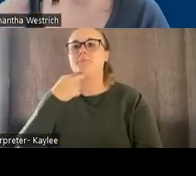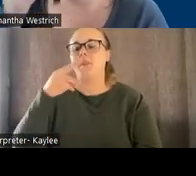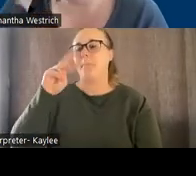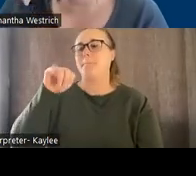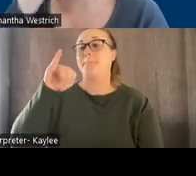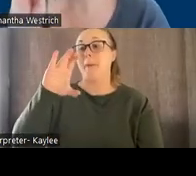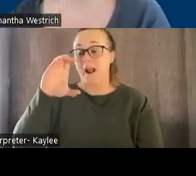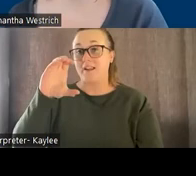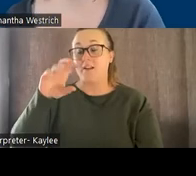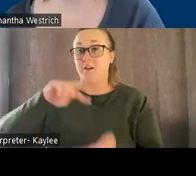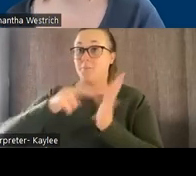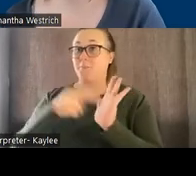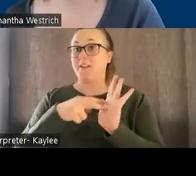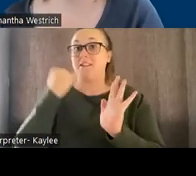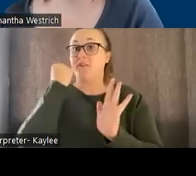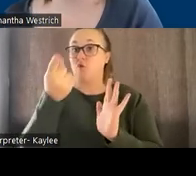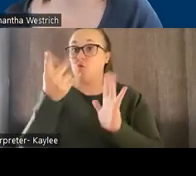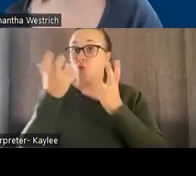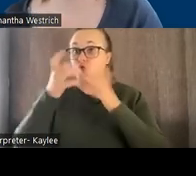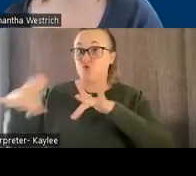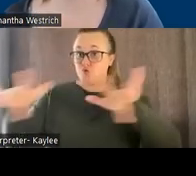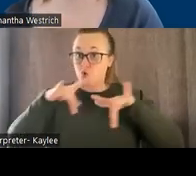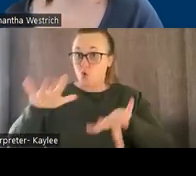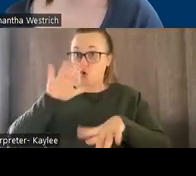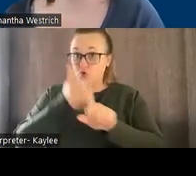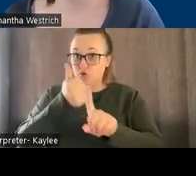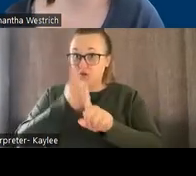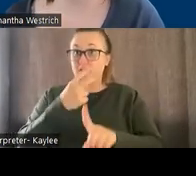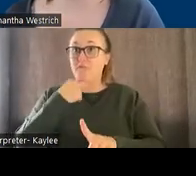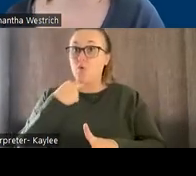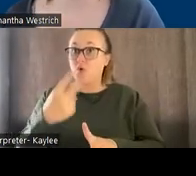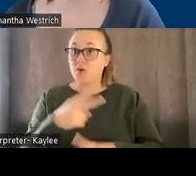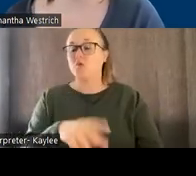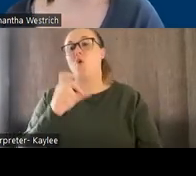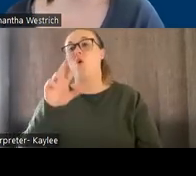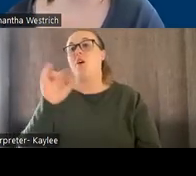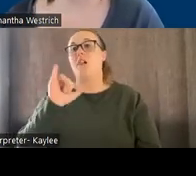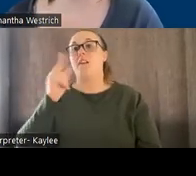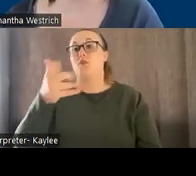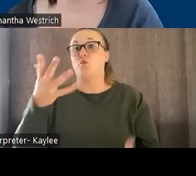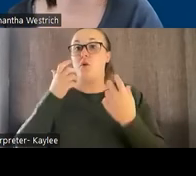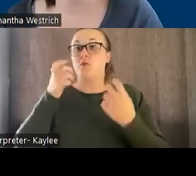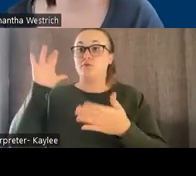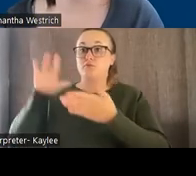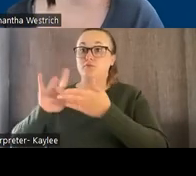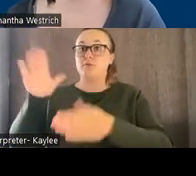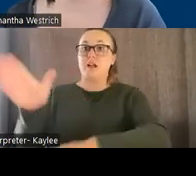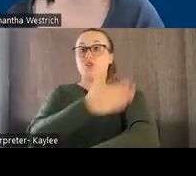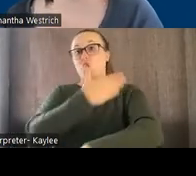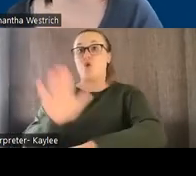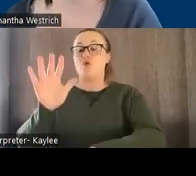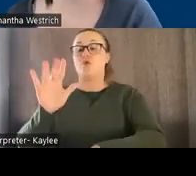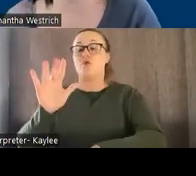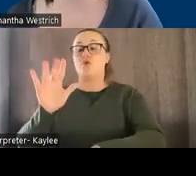like to. So for instance, maybe you want to do a button for singing a song and you're singing a little line like twinkle, twinkle, little